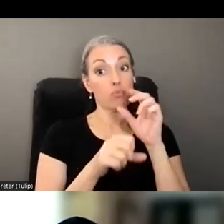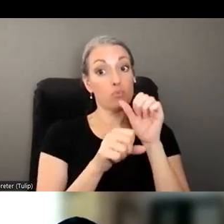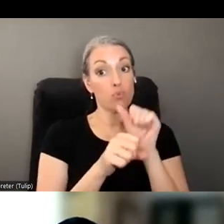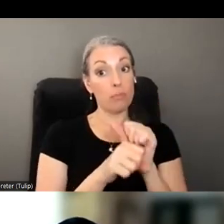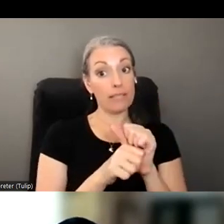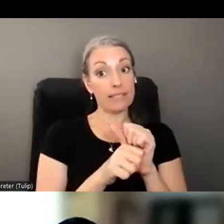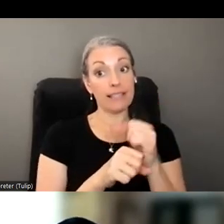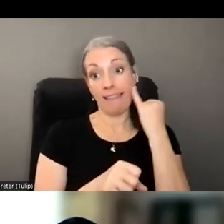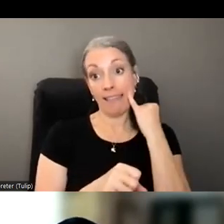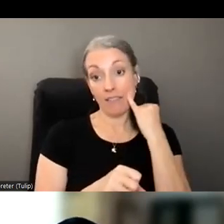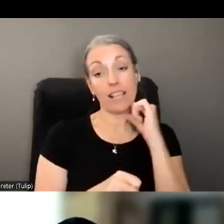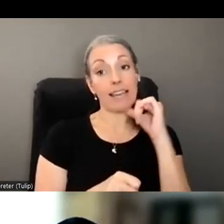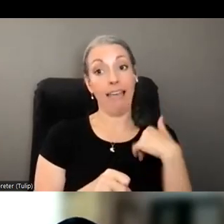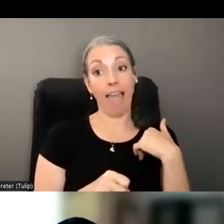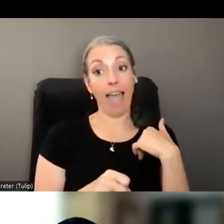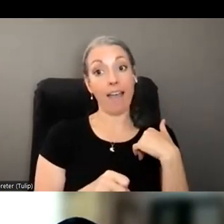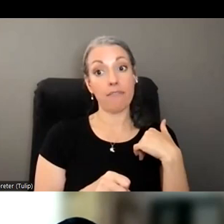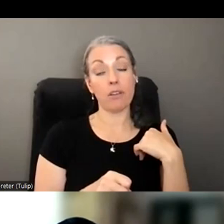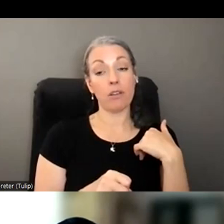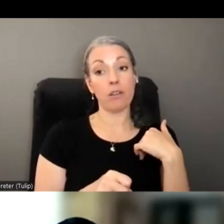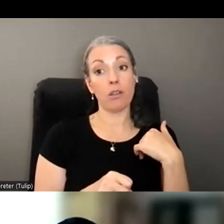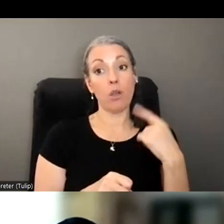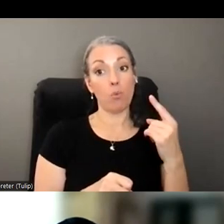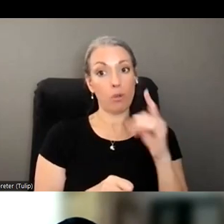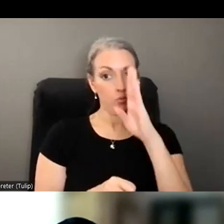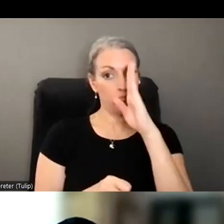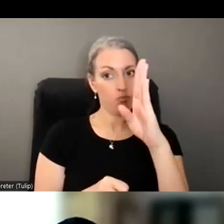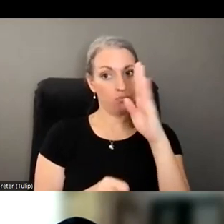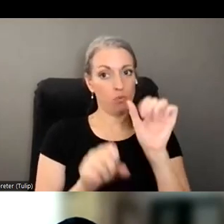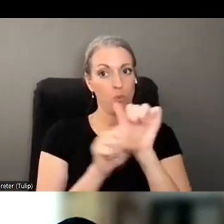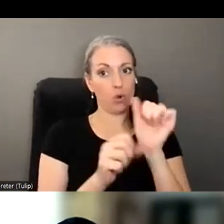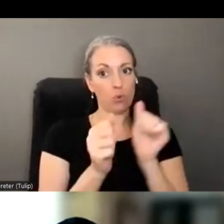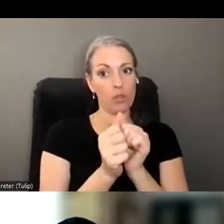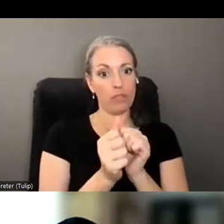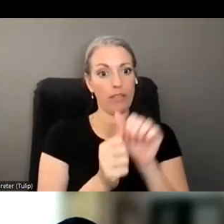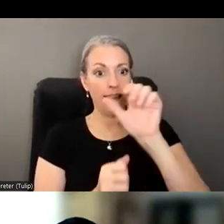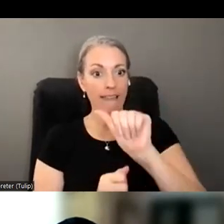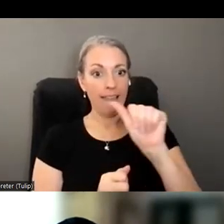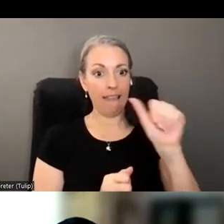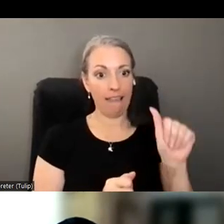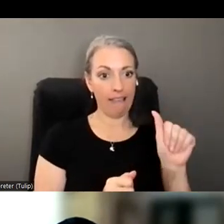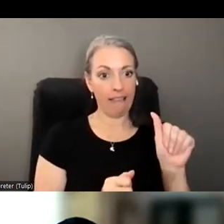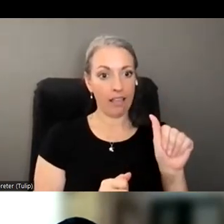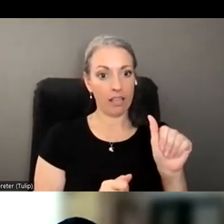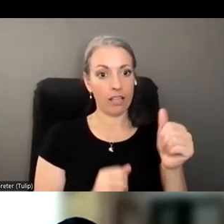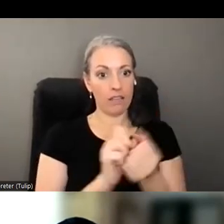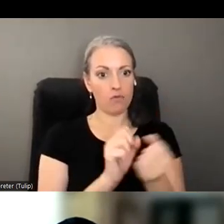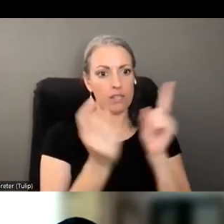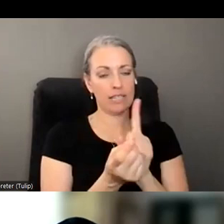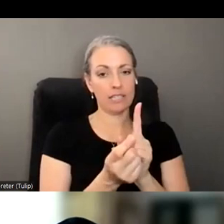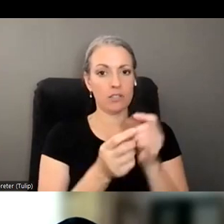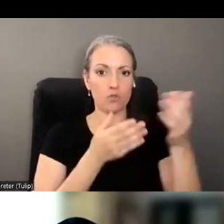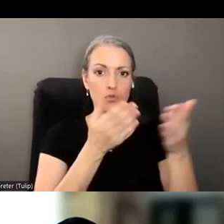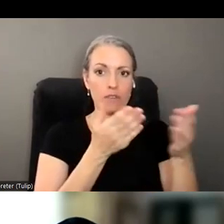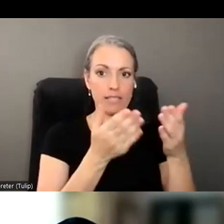if they didn't have any, we would be working directly with, oftentimes, triple A's will have translation services and we